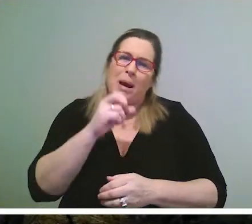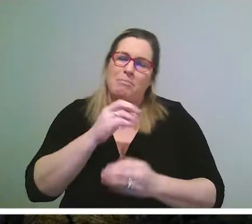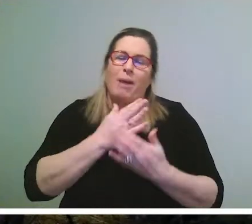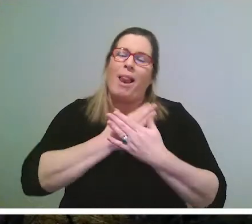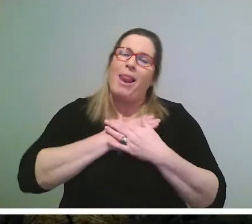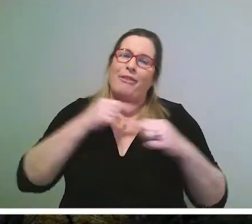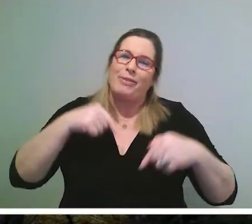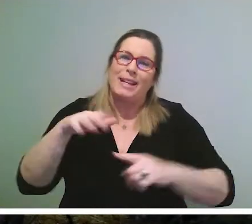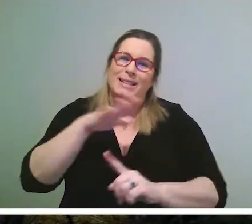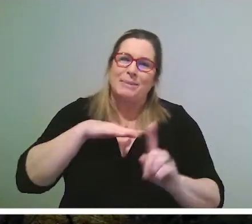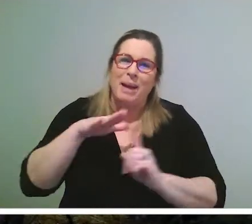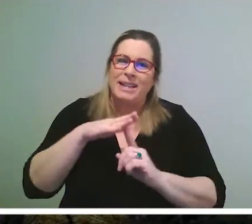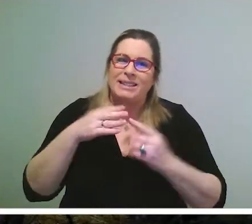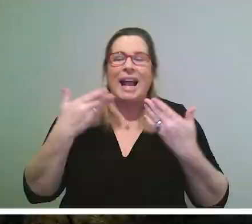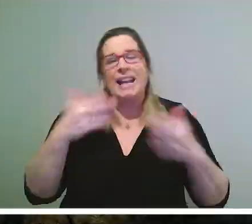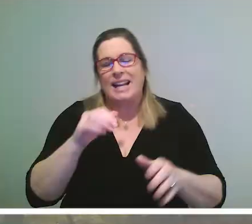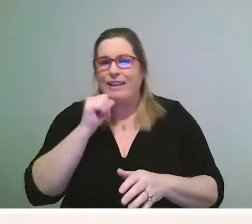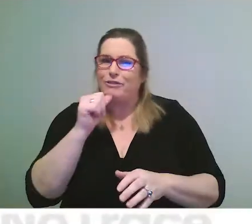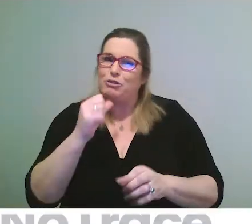and leave no trace.